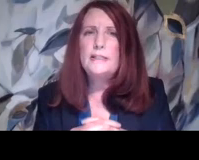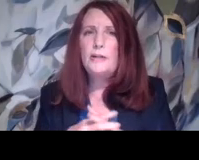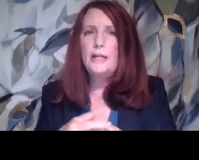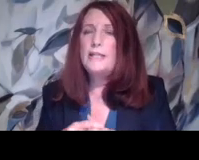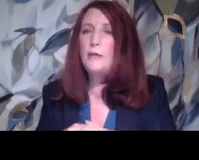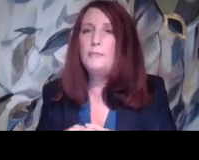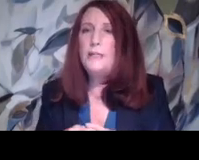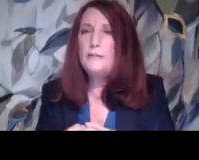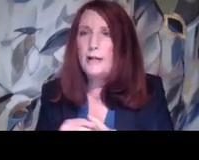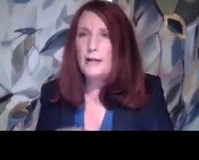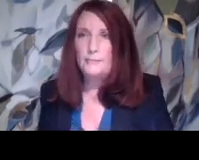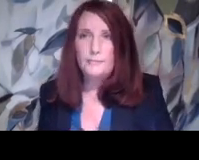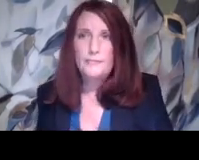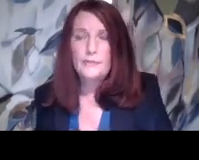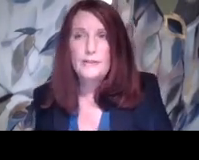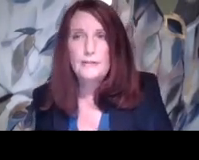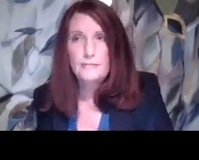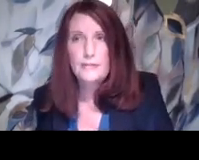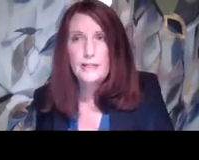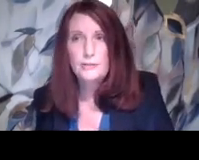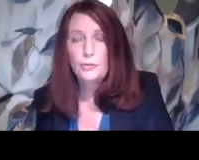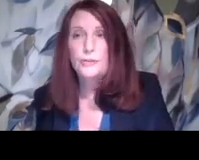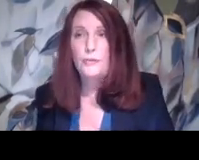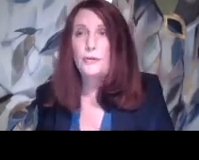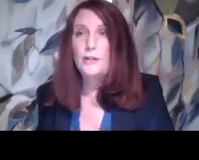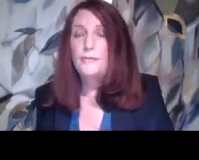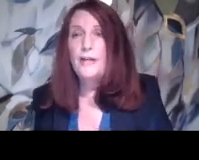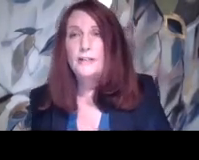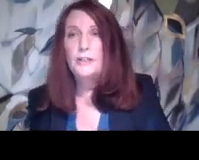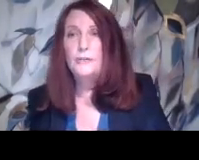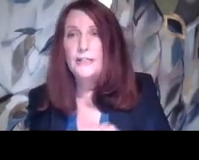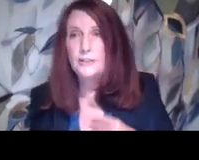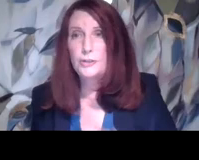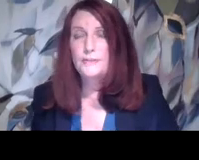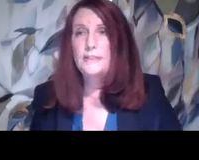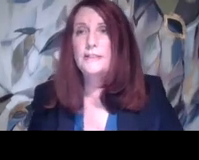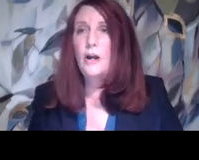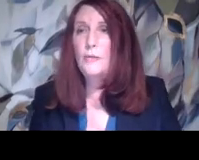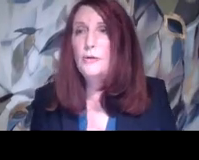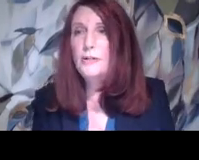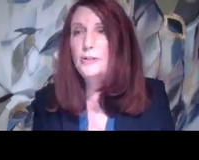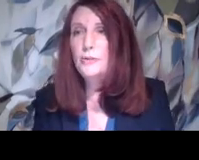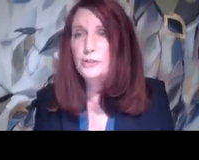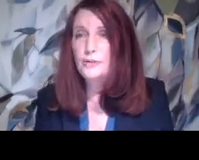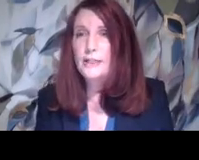this is, that would be, um, uh, schools are required to provide auxiliary aids and services. They are required to do it during,